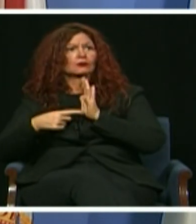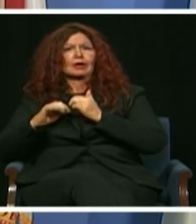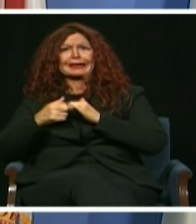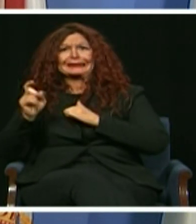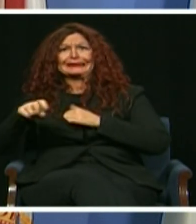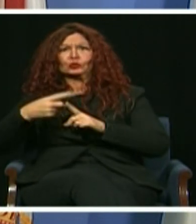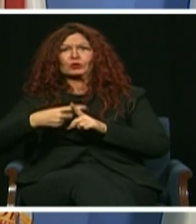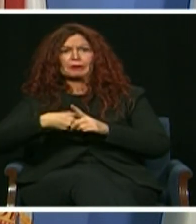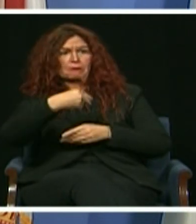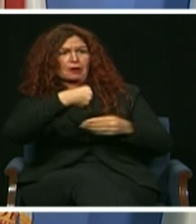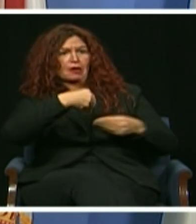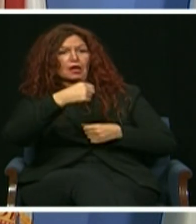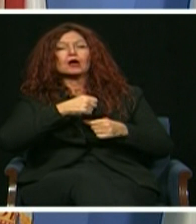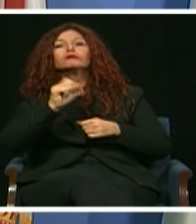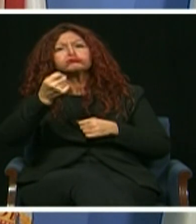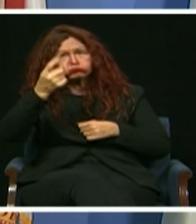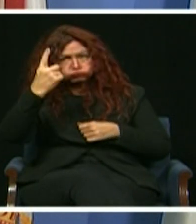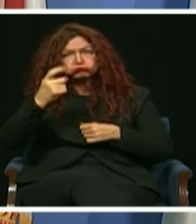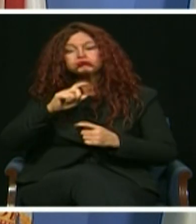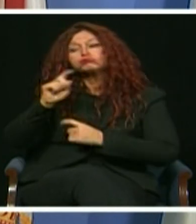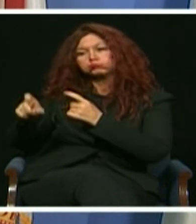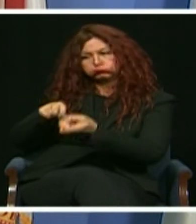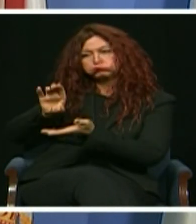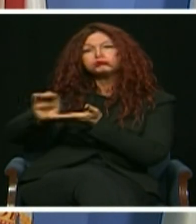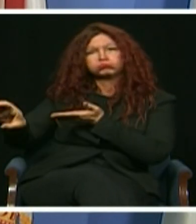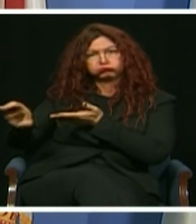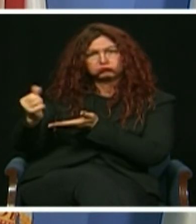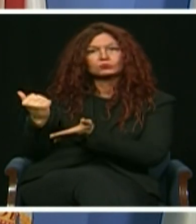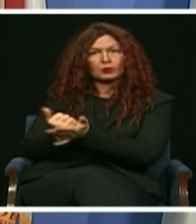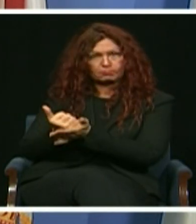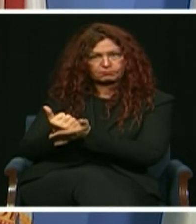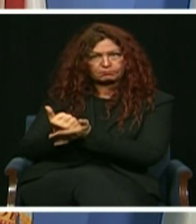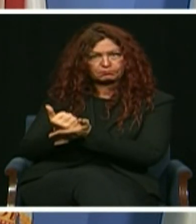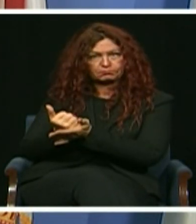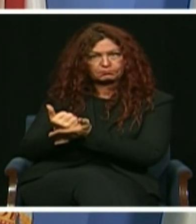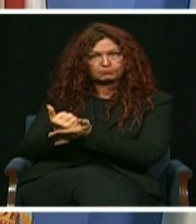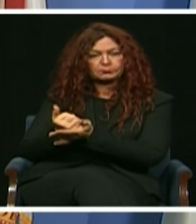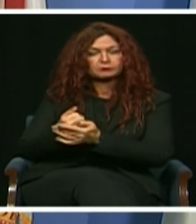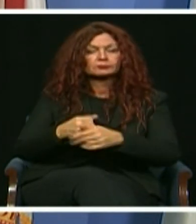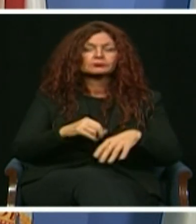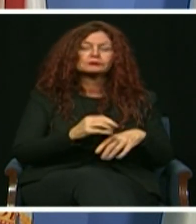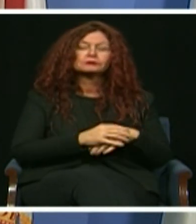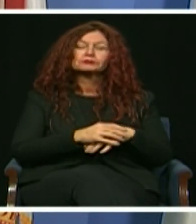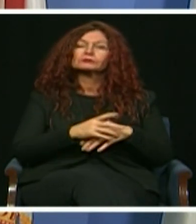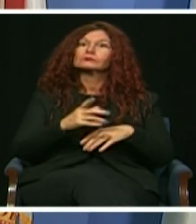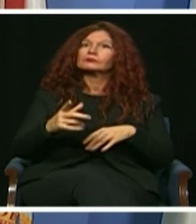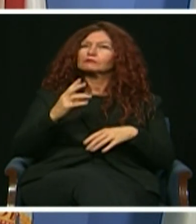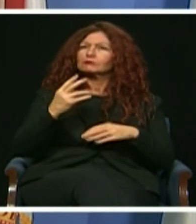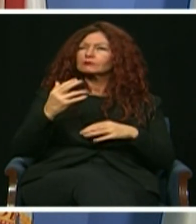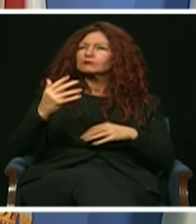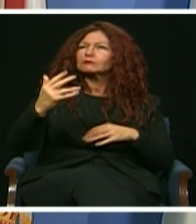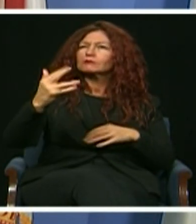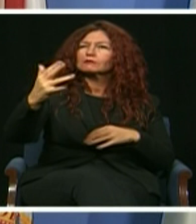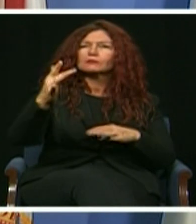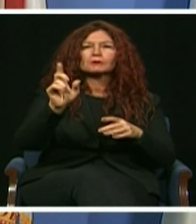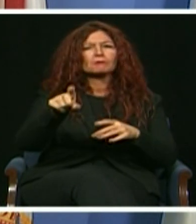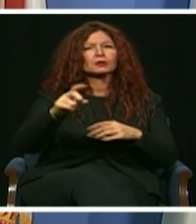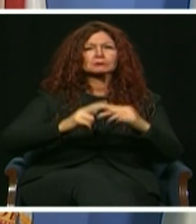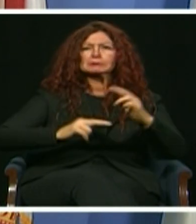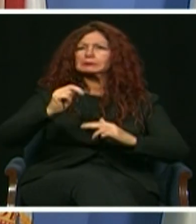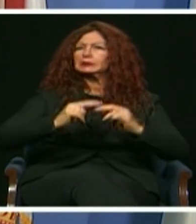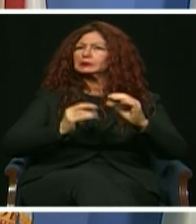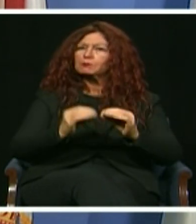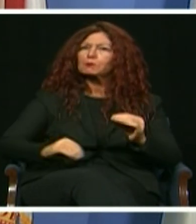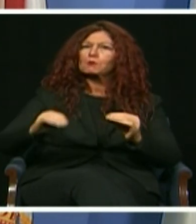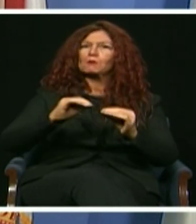to make this a reality, which will help tenants and landlords. Our roadmap for affordable housing starts with constructing more affordable